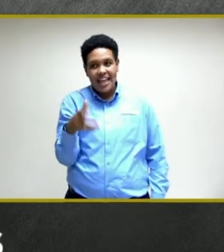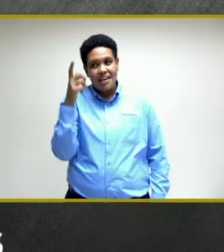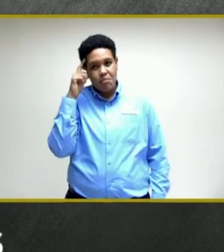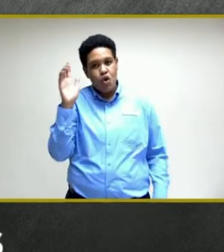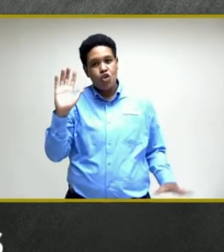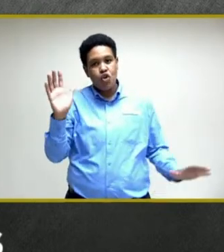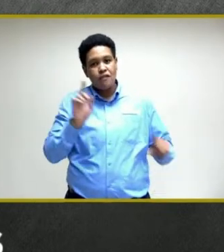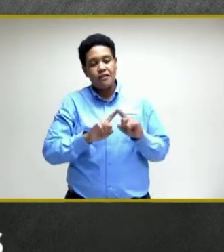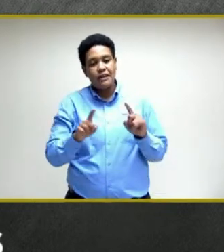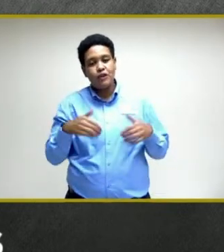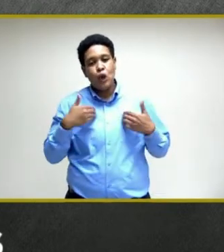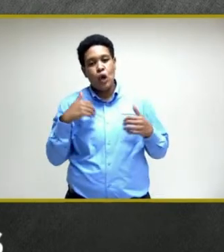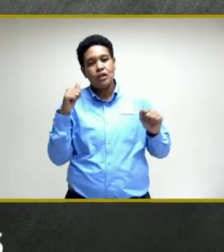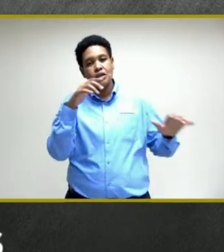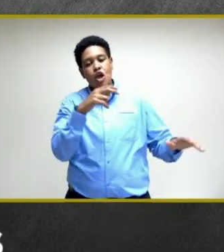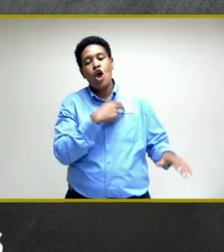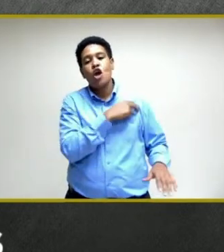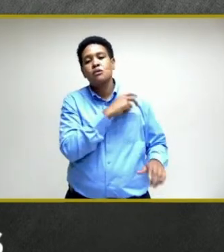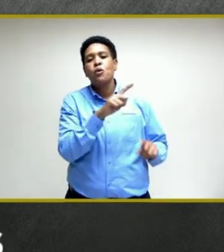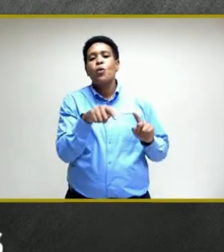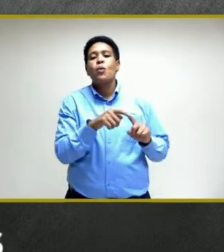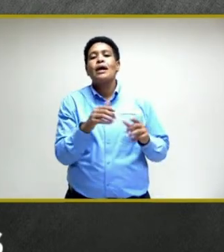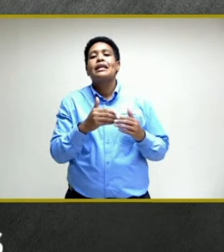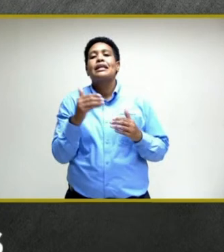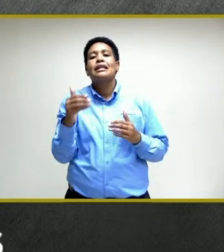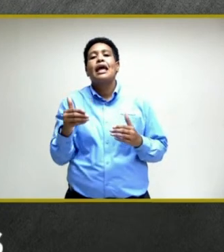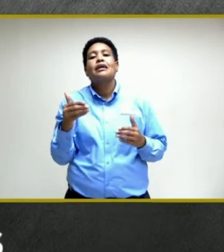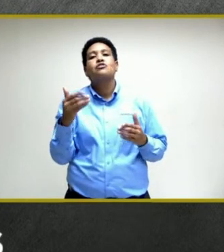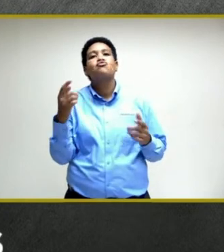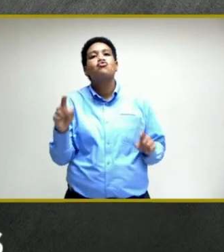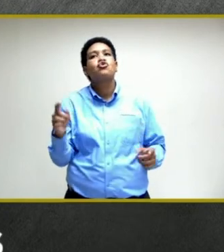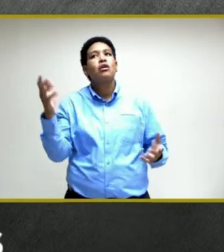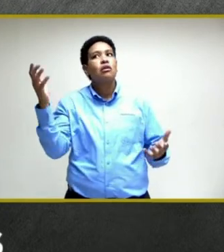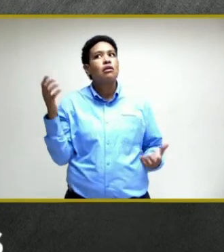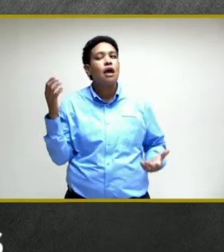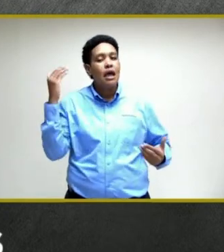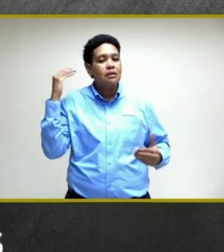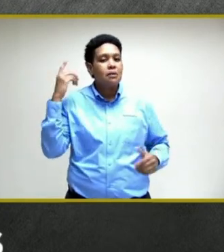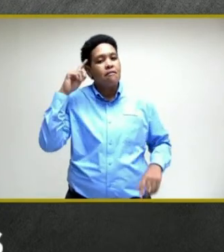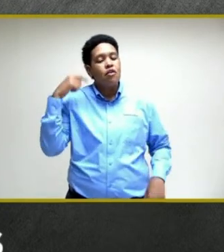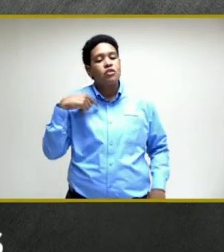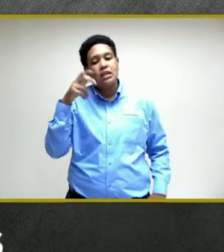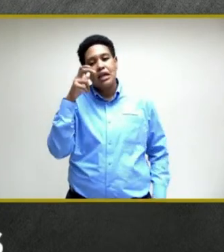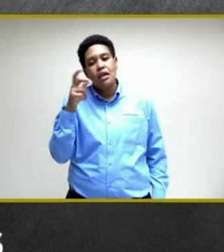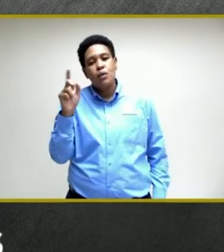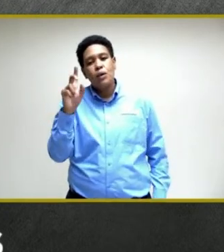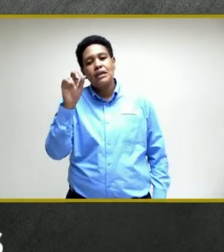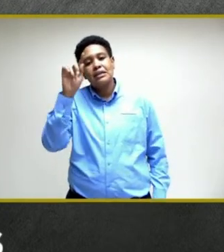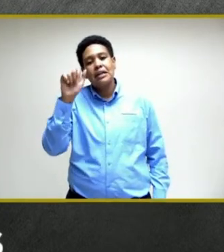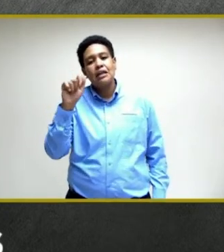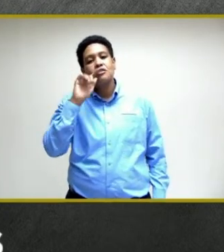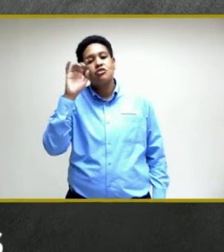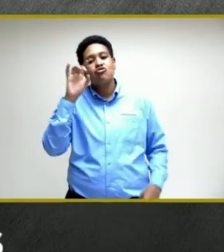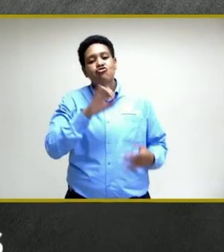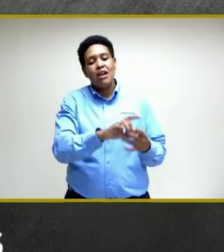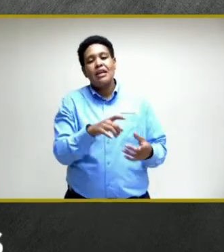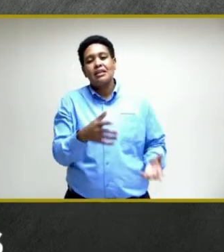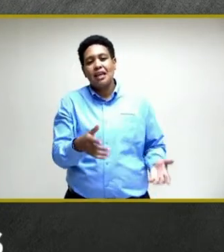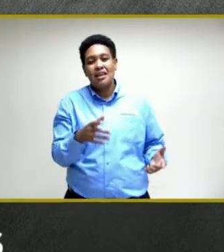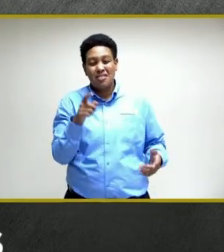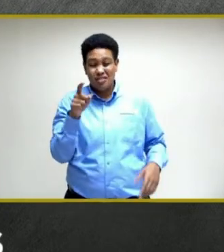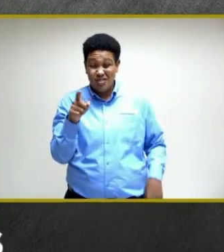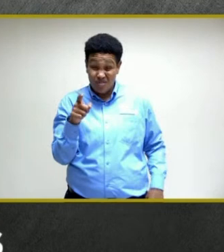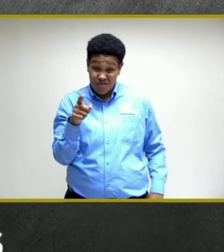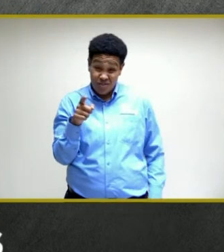CMO, when is the next batch of results expected for us to hear where Delta is concerned? And are